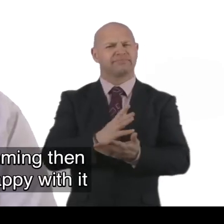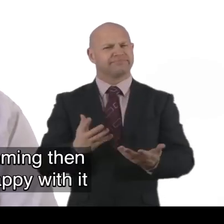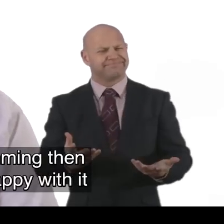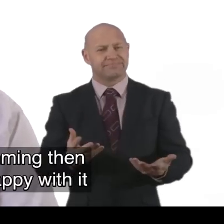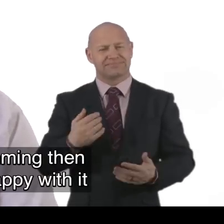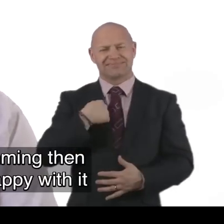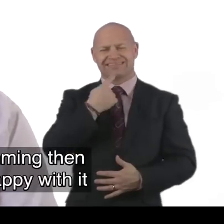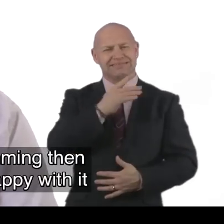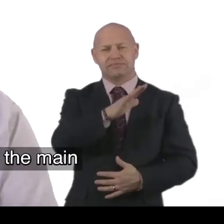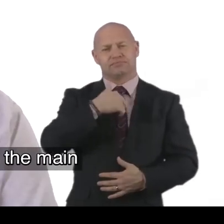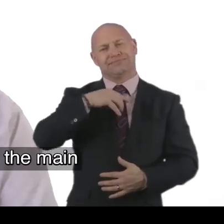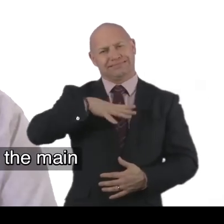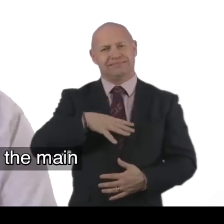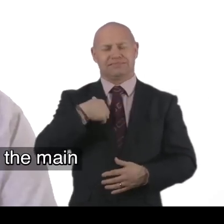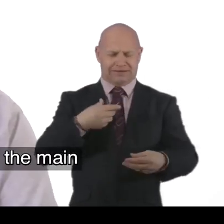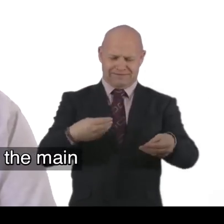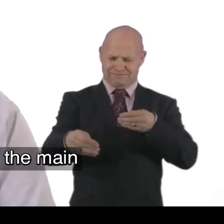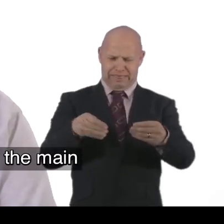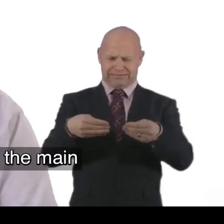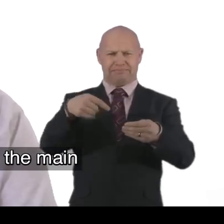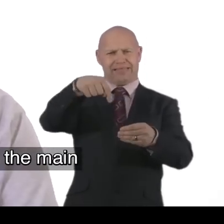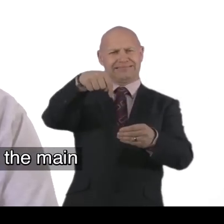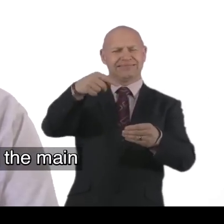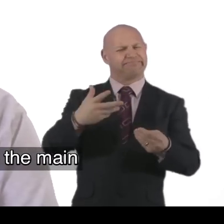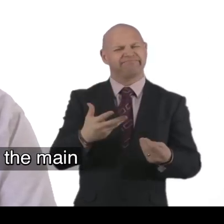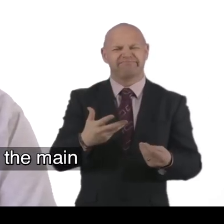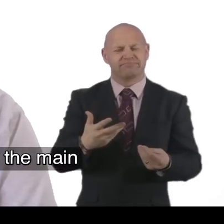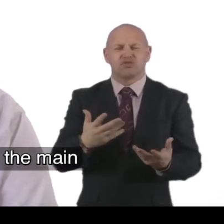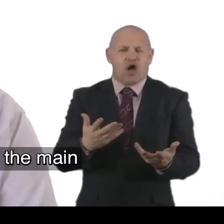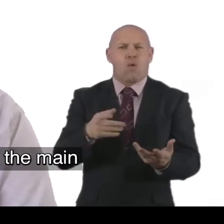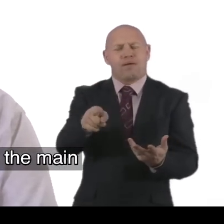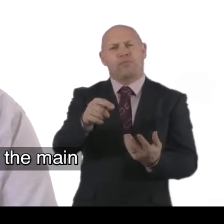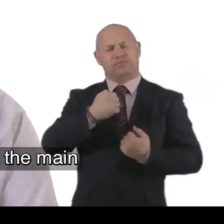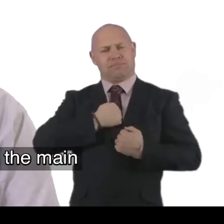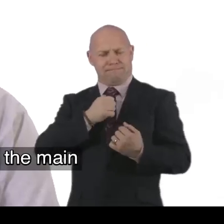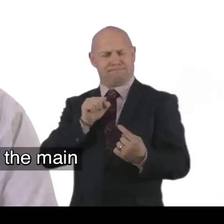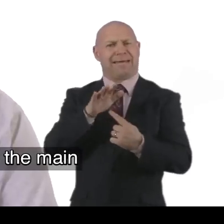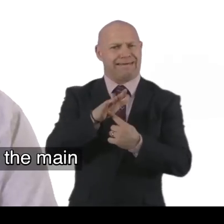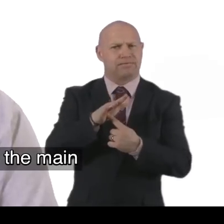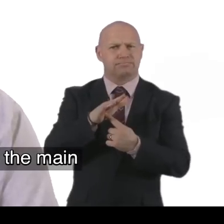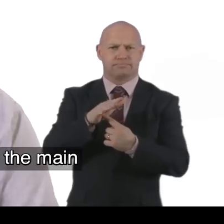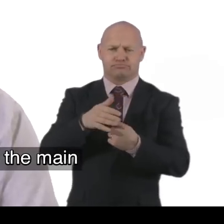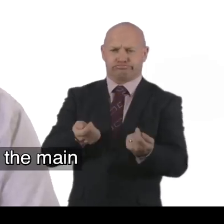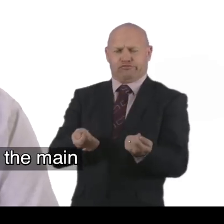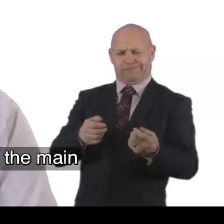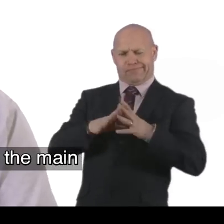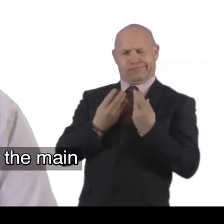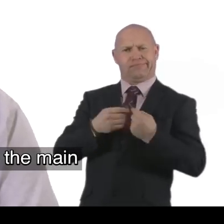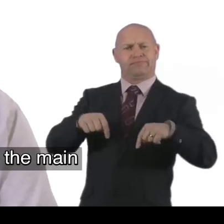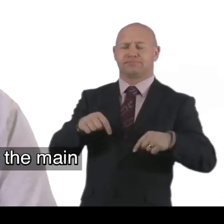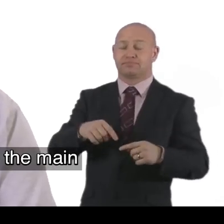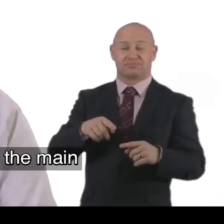happy with it. Whereas. I need. As I said earlier. I needed the flexibility. So that was the. The main. Driver.